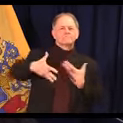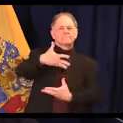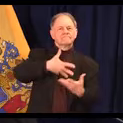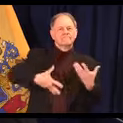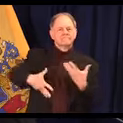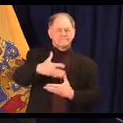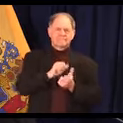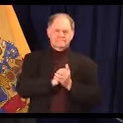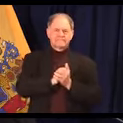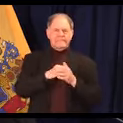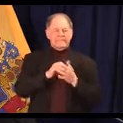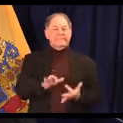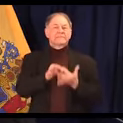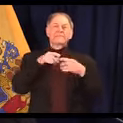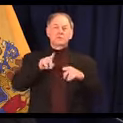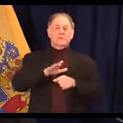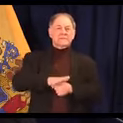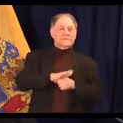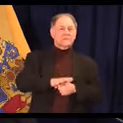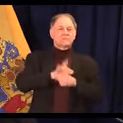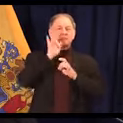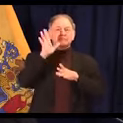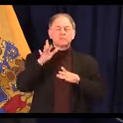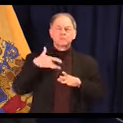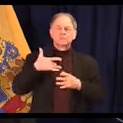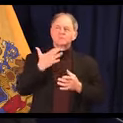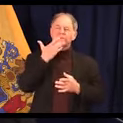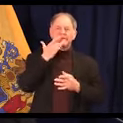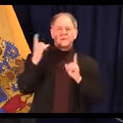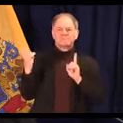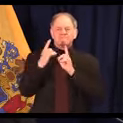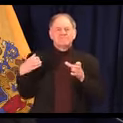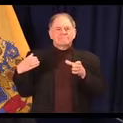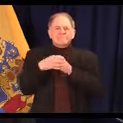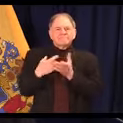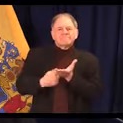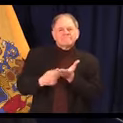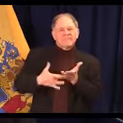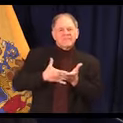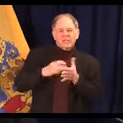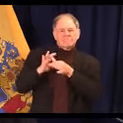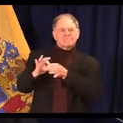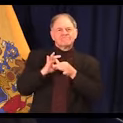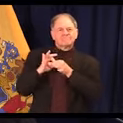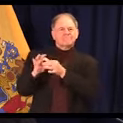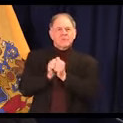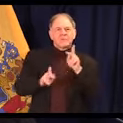especially in times of crisis. We get solace by gathering and being with one another.